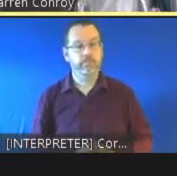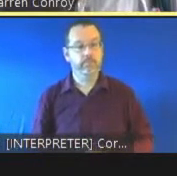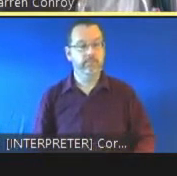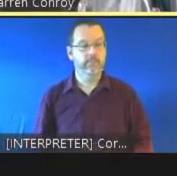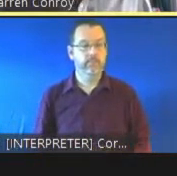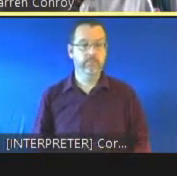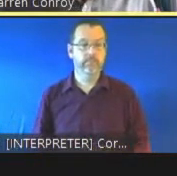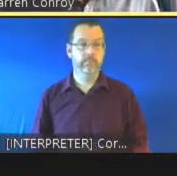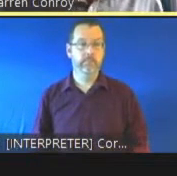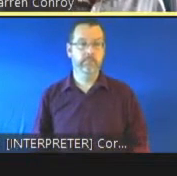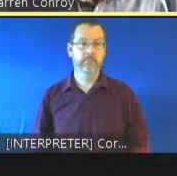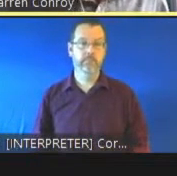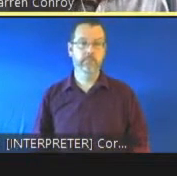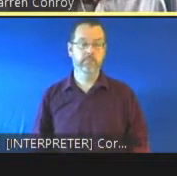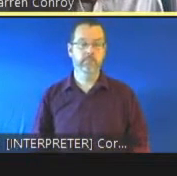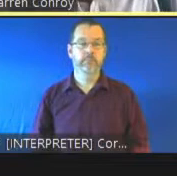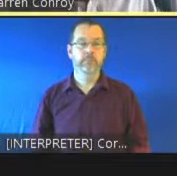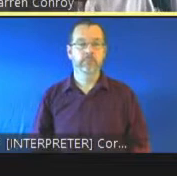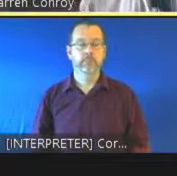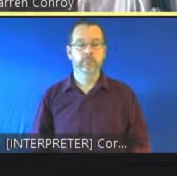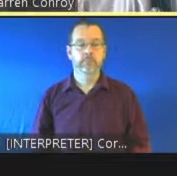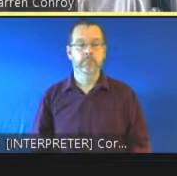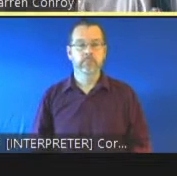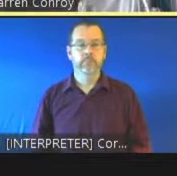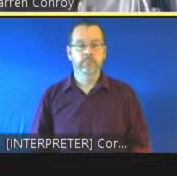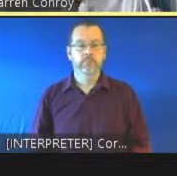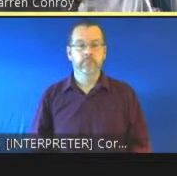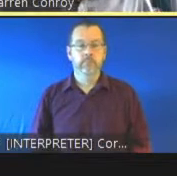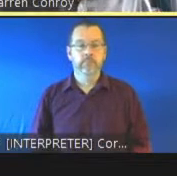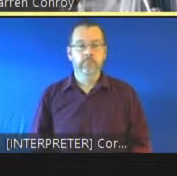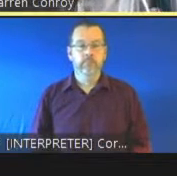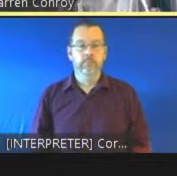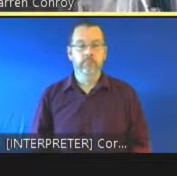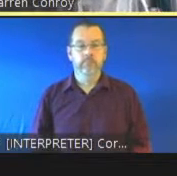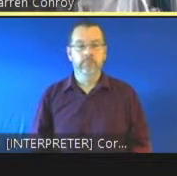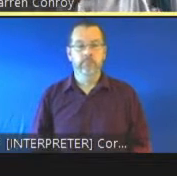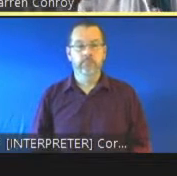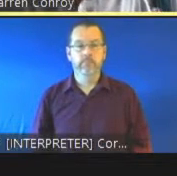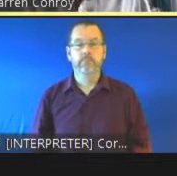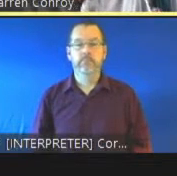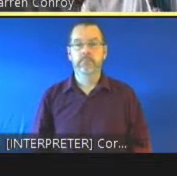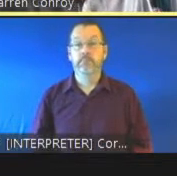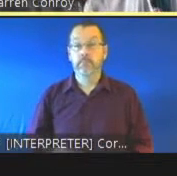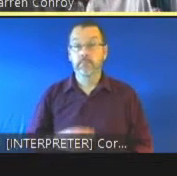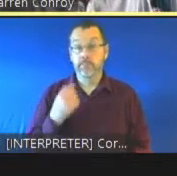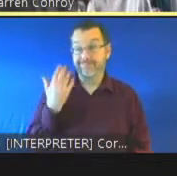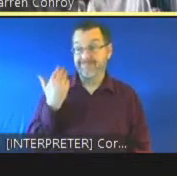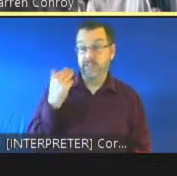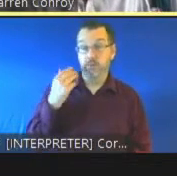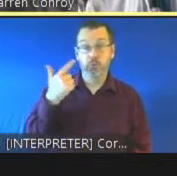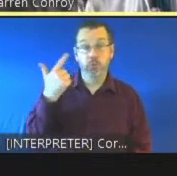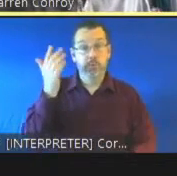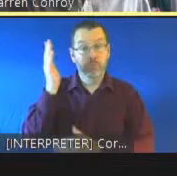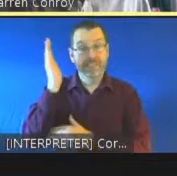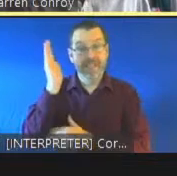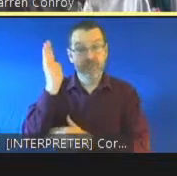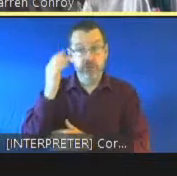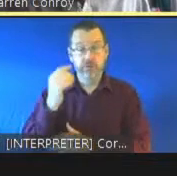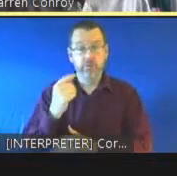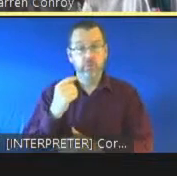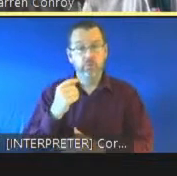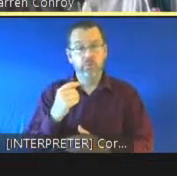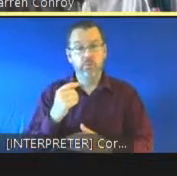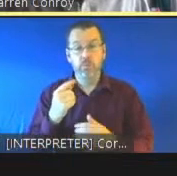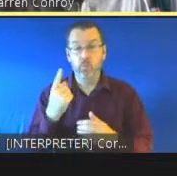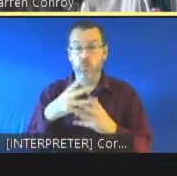one of the the things that came through both in the last two presentations was around the the needs of young people